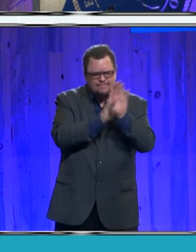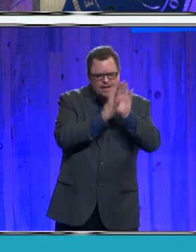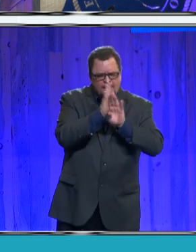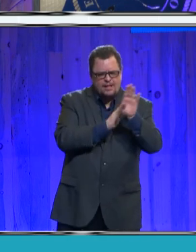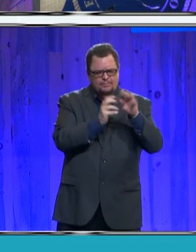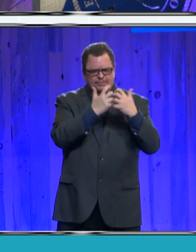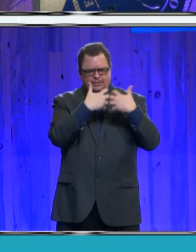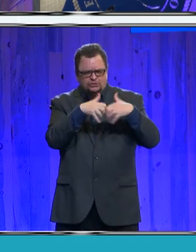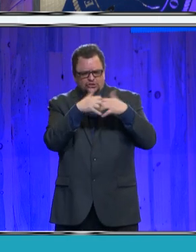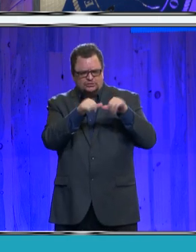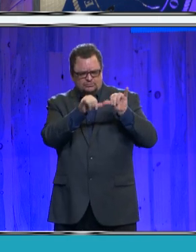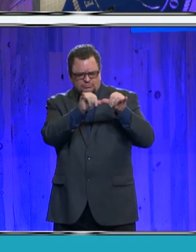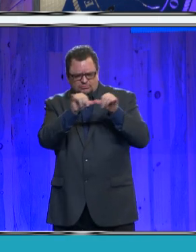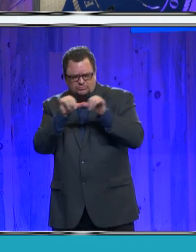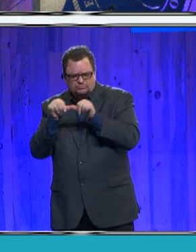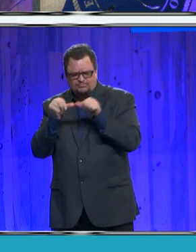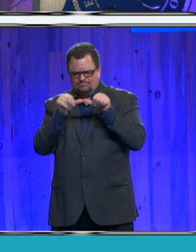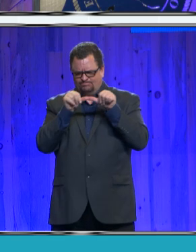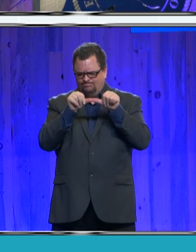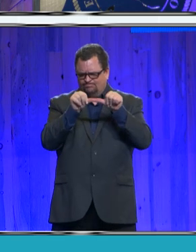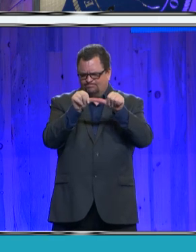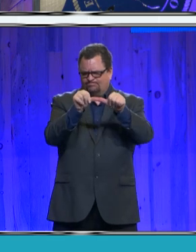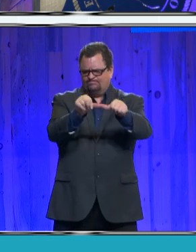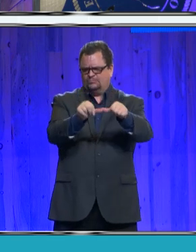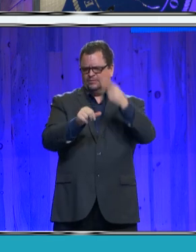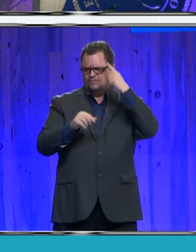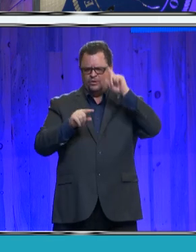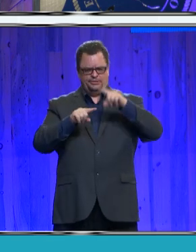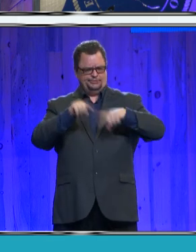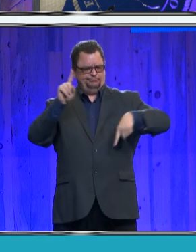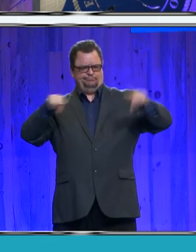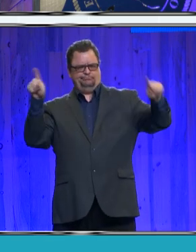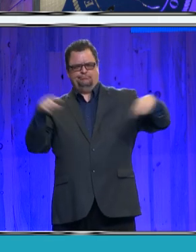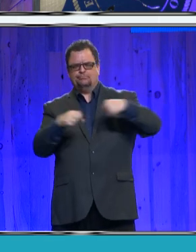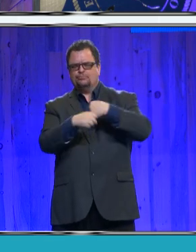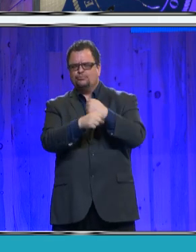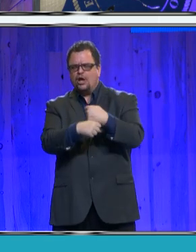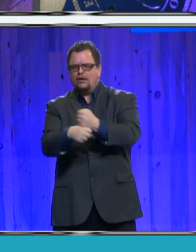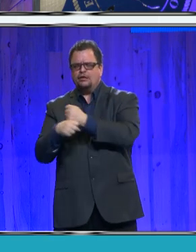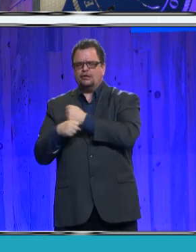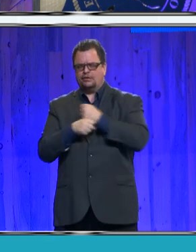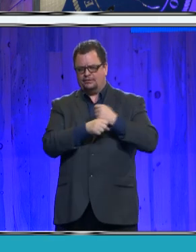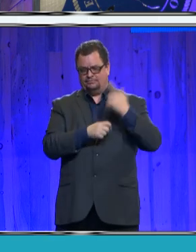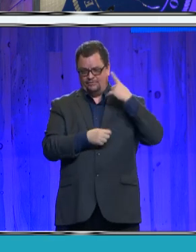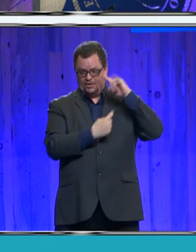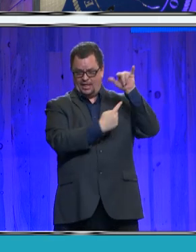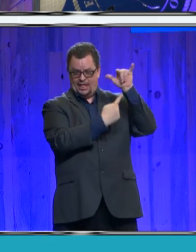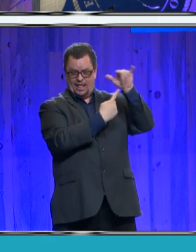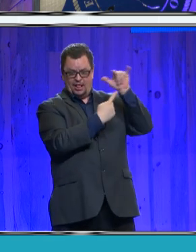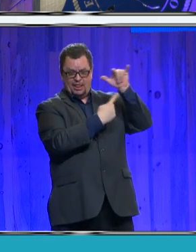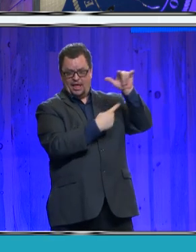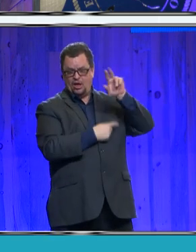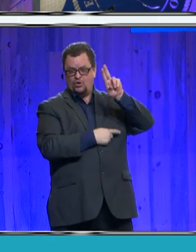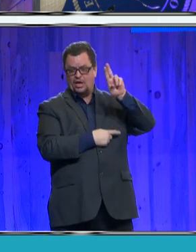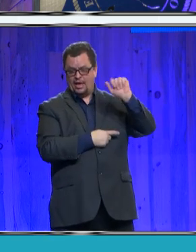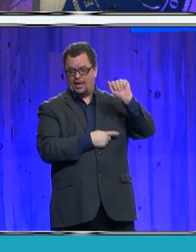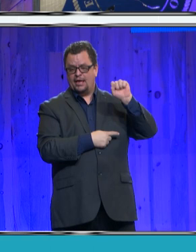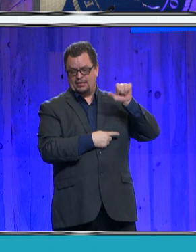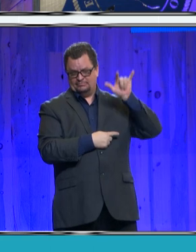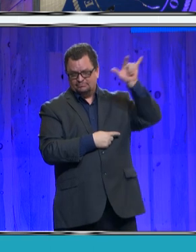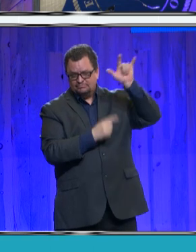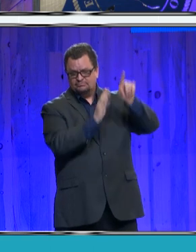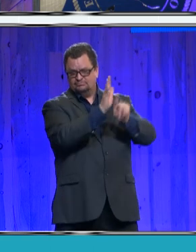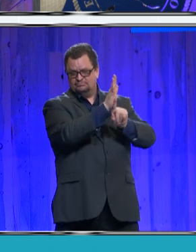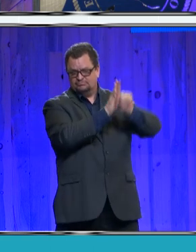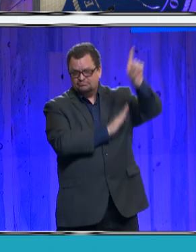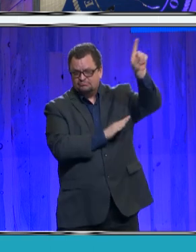sustainment of a wide variety of products, from space systems to airplanes to electronics. He is the founder of several